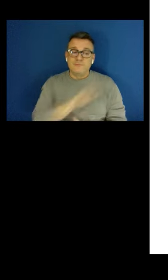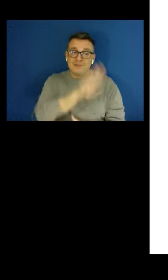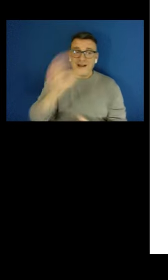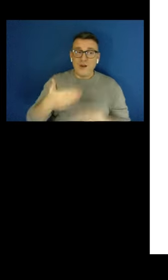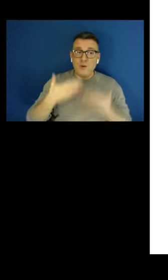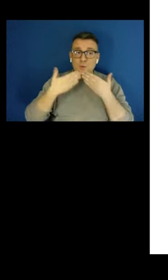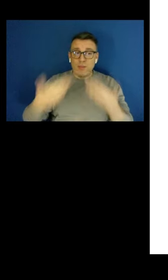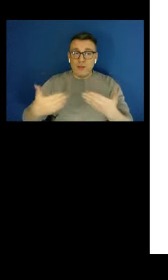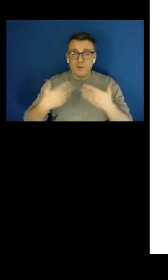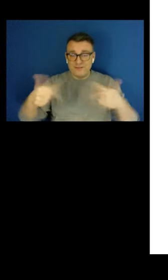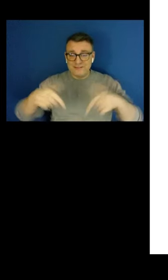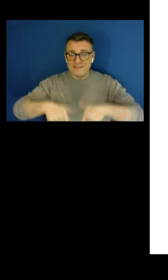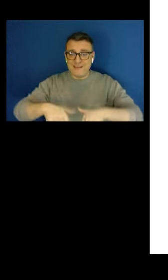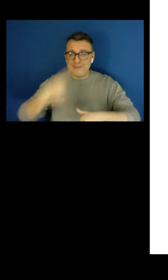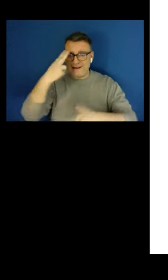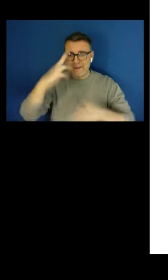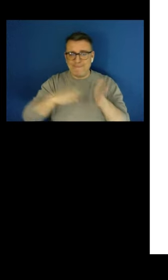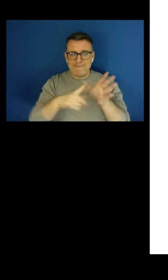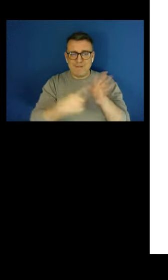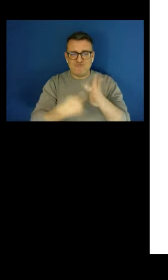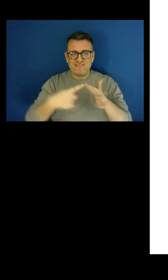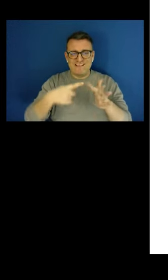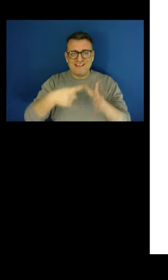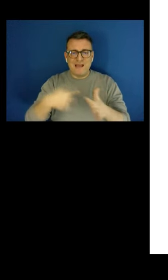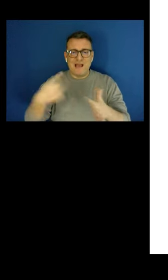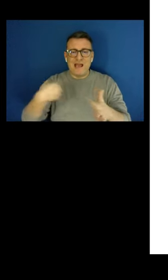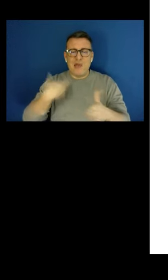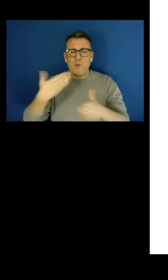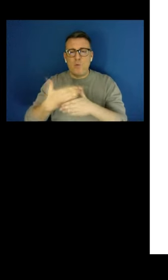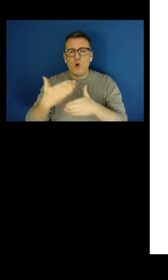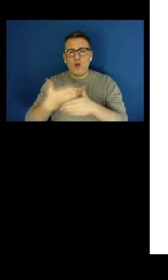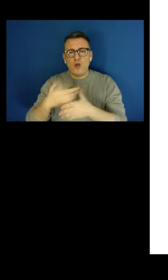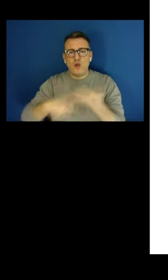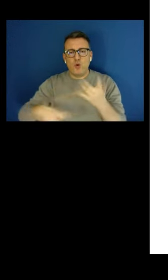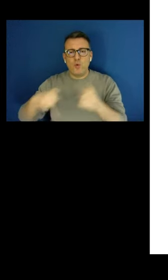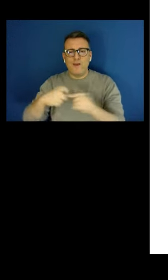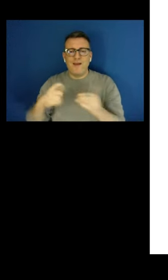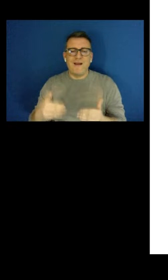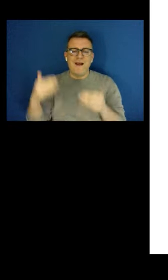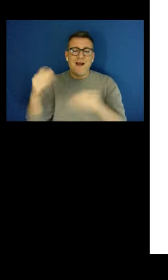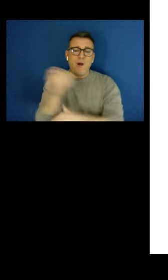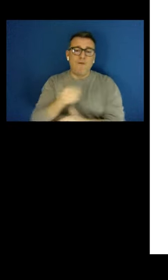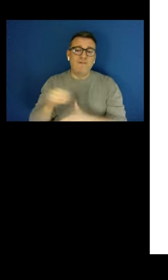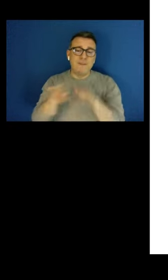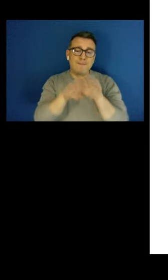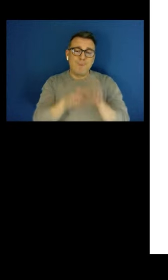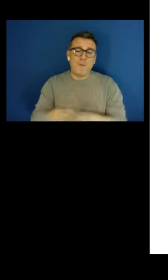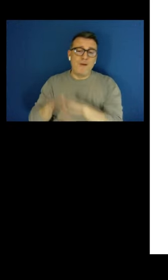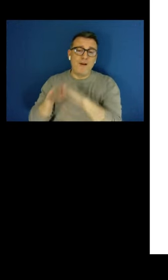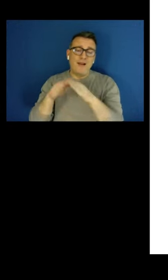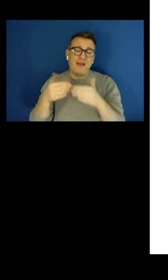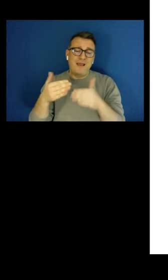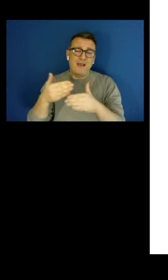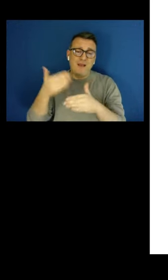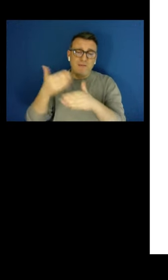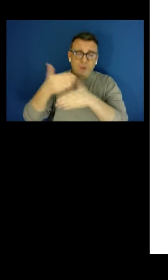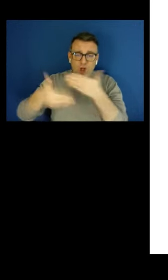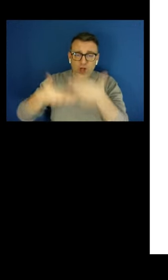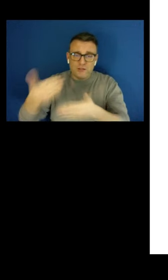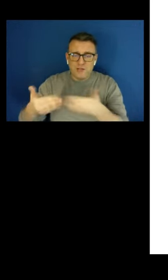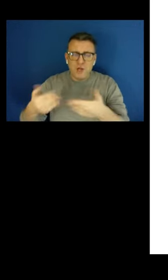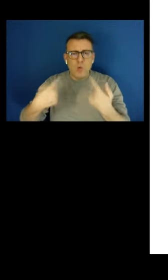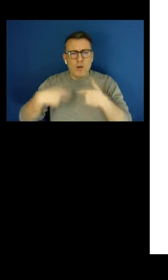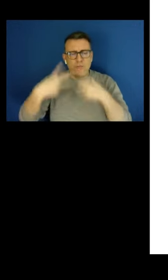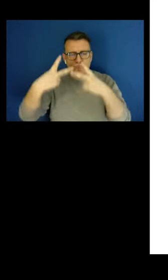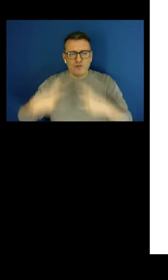for the UK Baha'i Office of Public Affairs, and we're doing a project on work identity and living a meaningful life, and how those